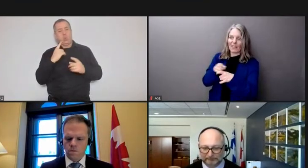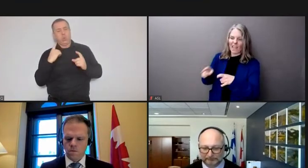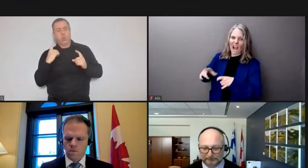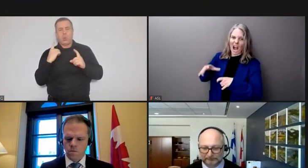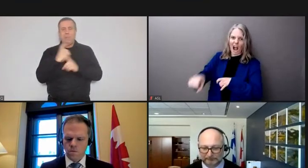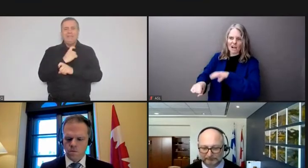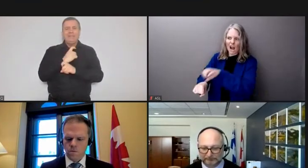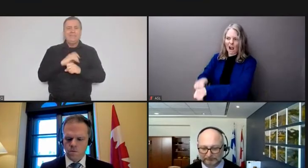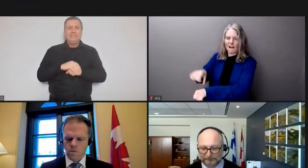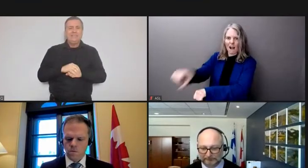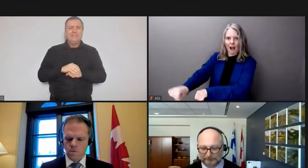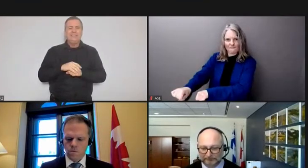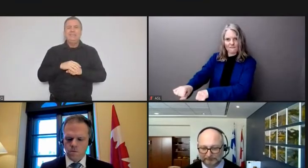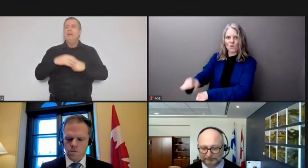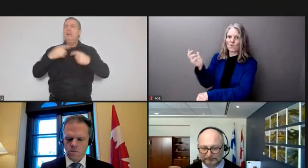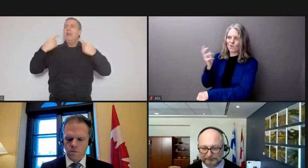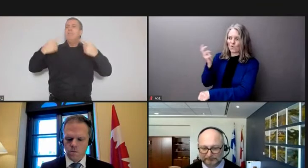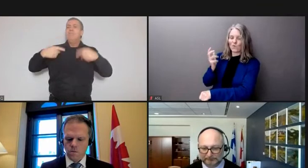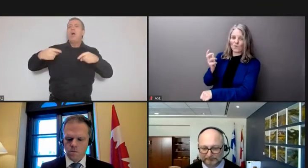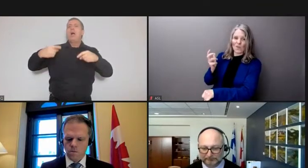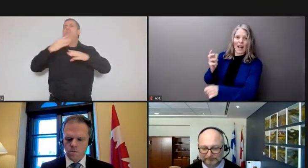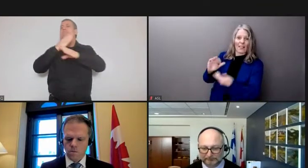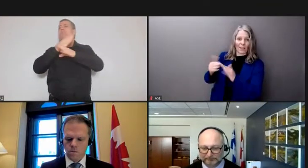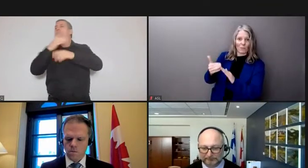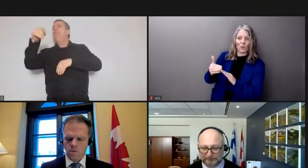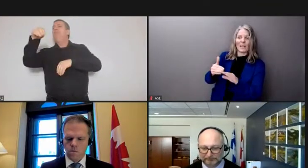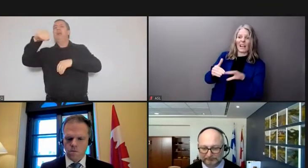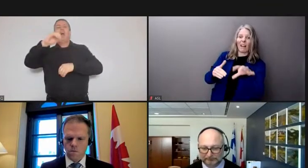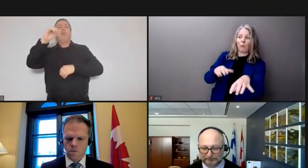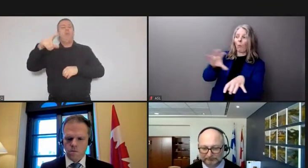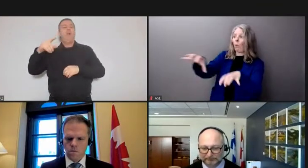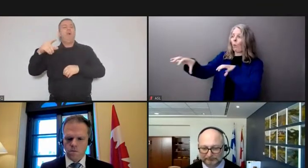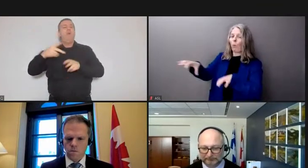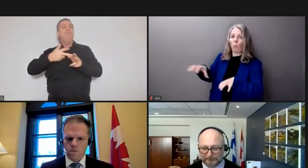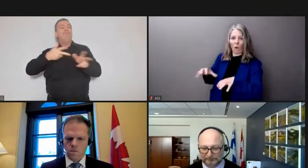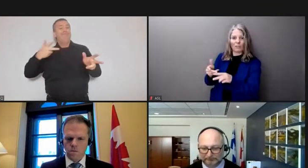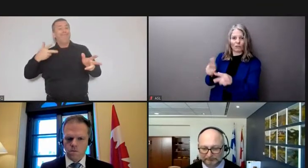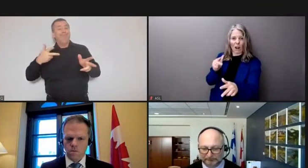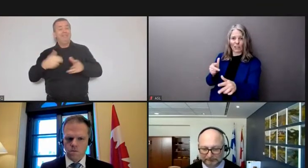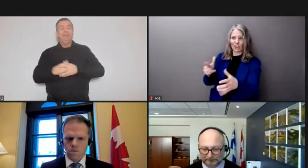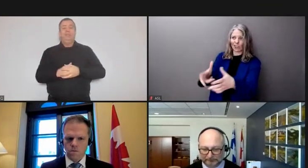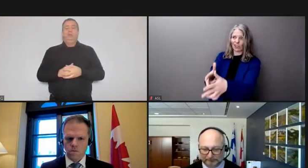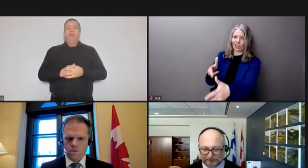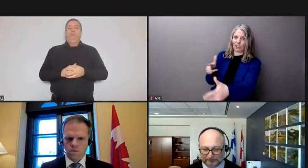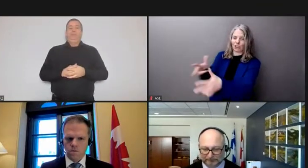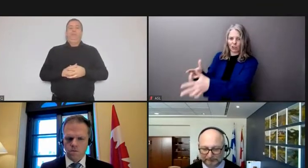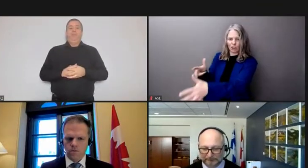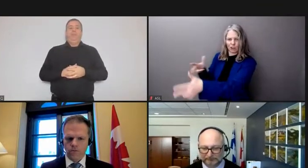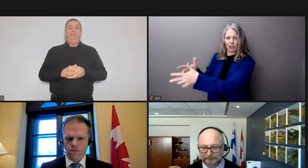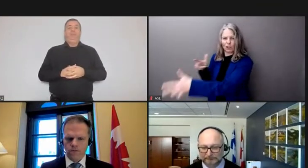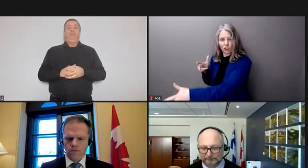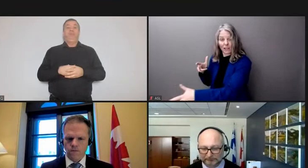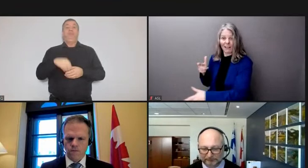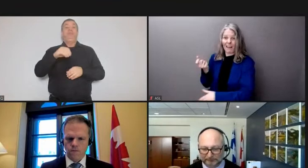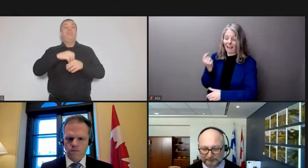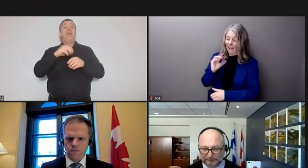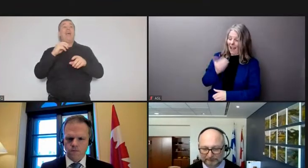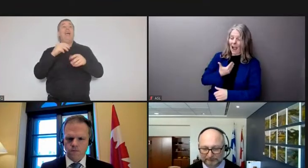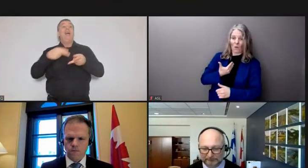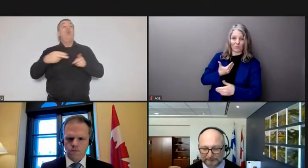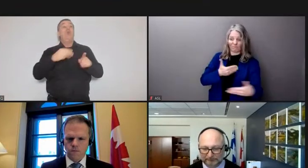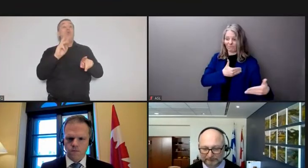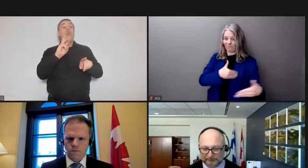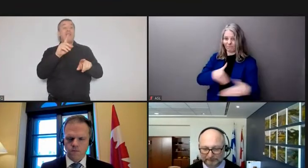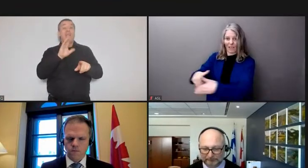at different parts of the communities and neighbourhoods but equally on Wellington Street where there are still trucks and the like